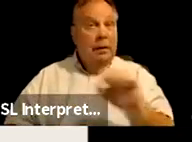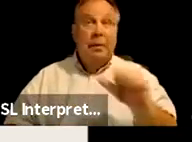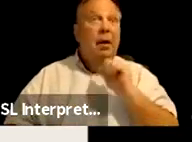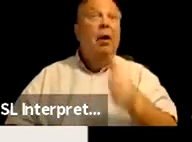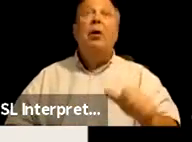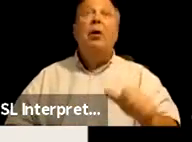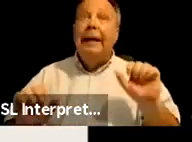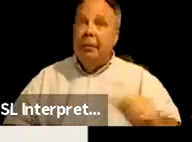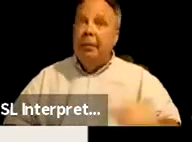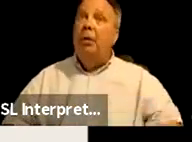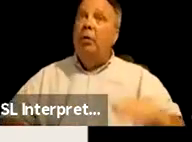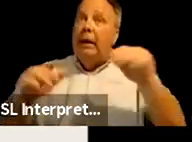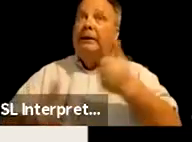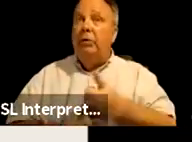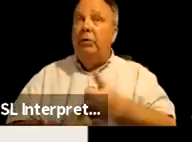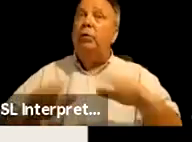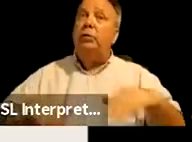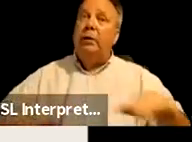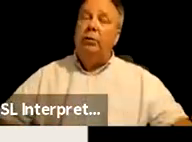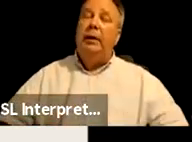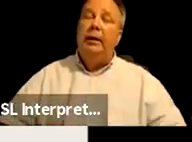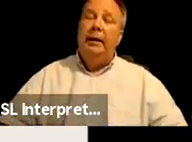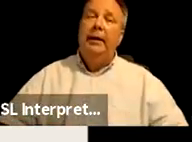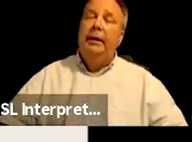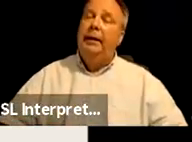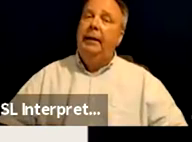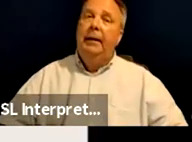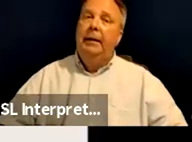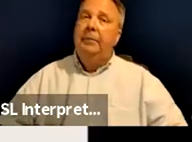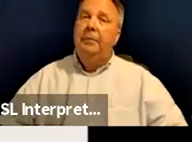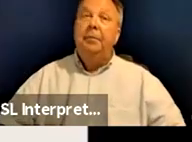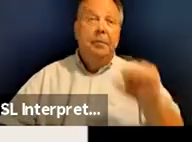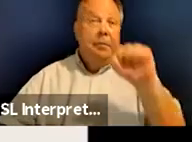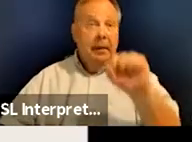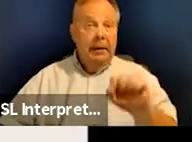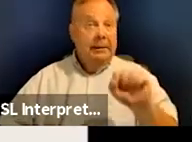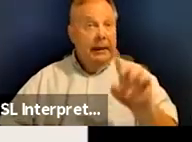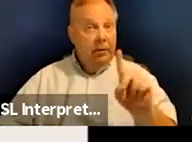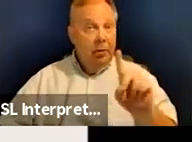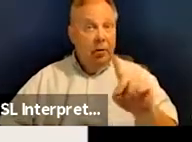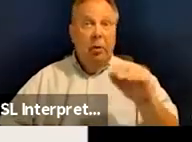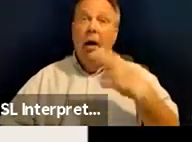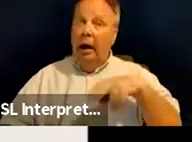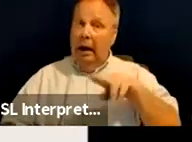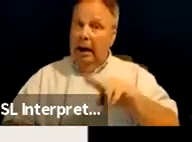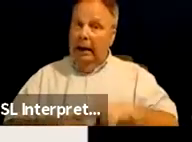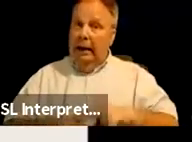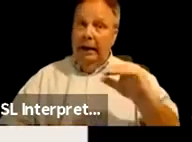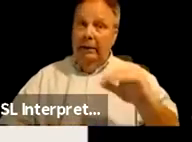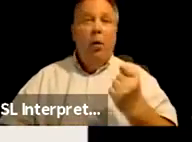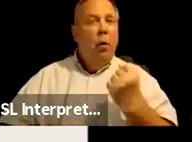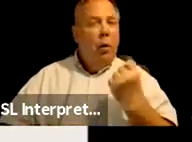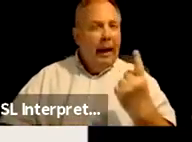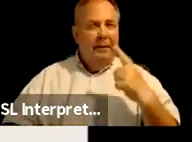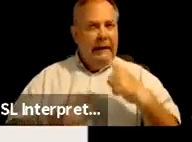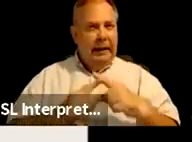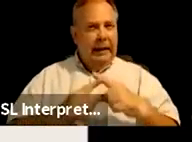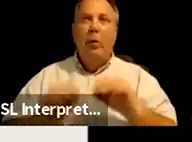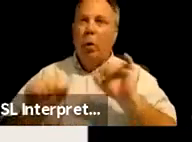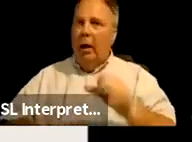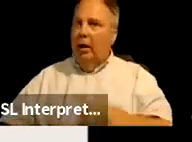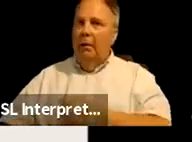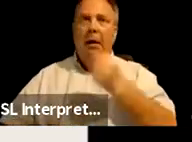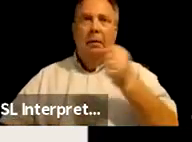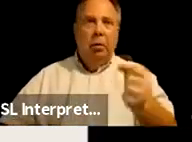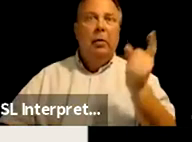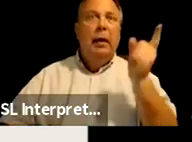capable of raising their own children. In South Dakota, a native child is 11 times more likely to be placed in